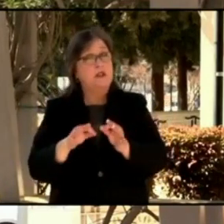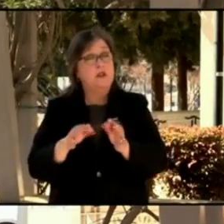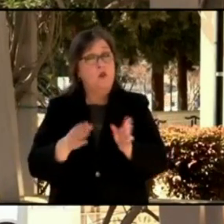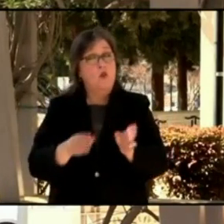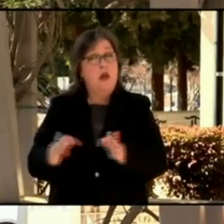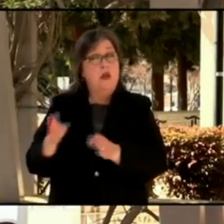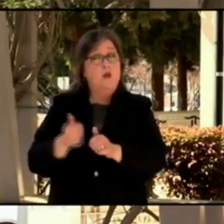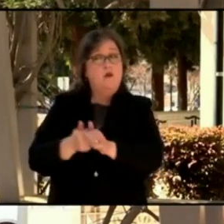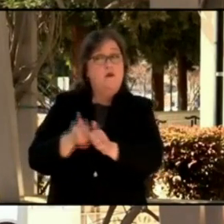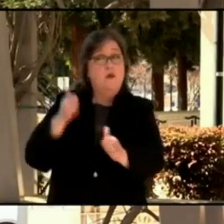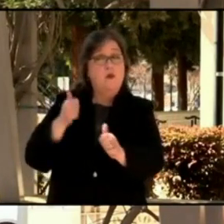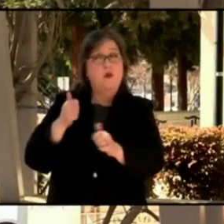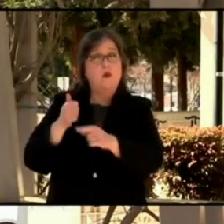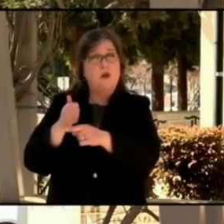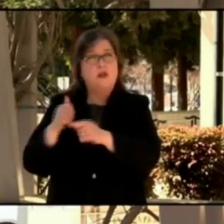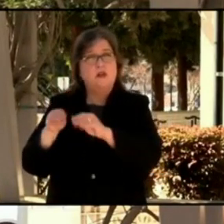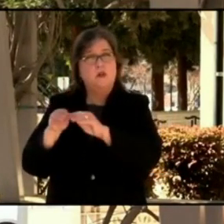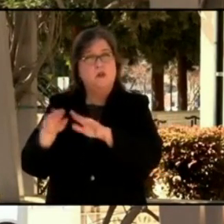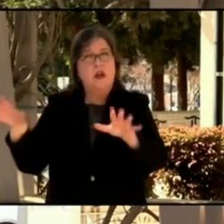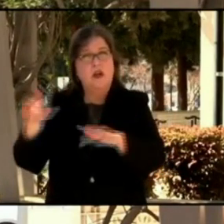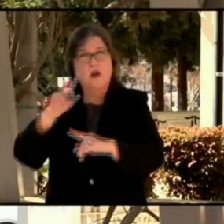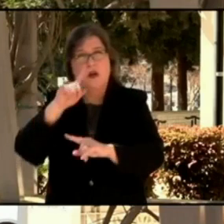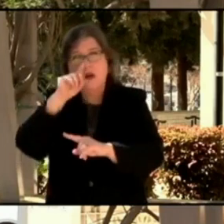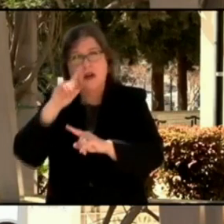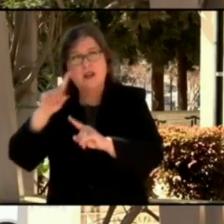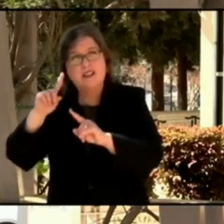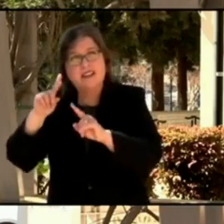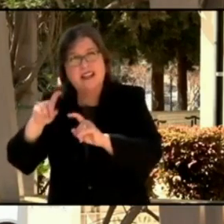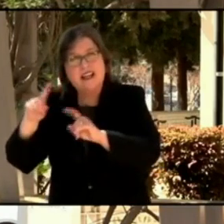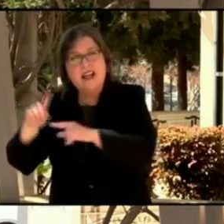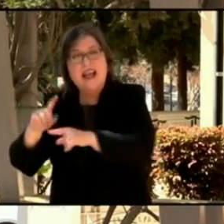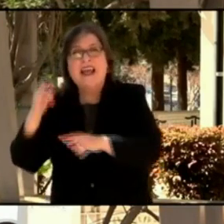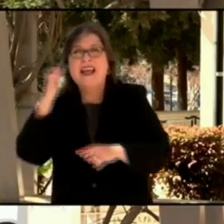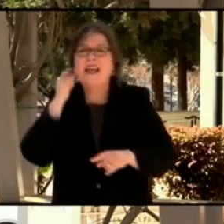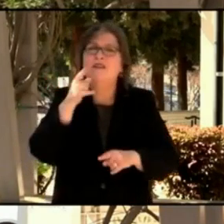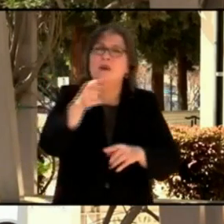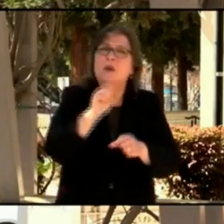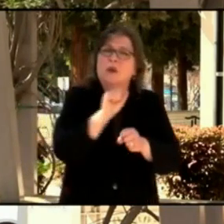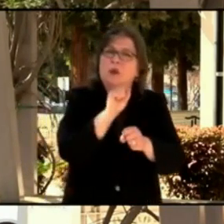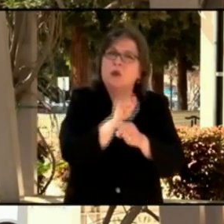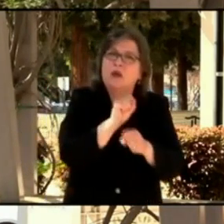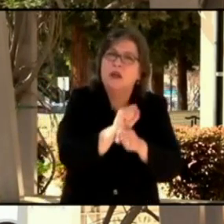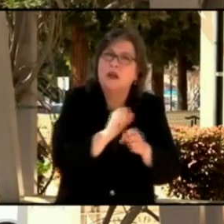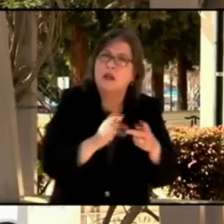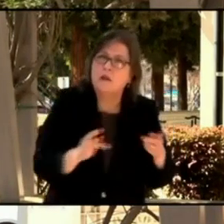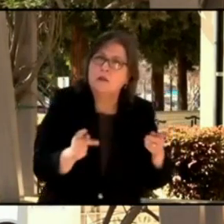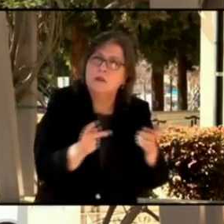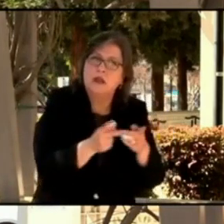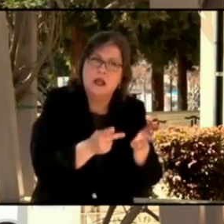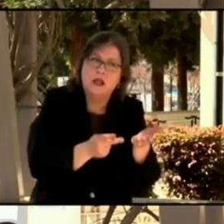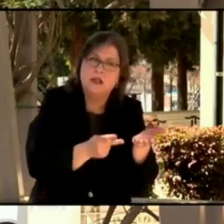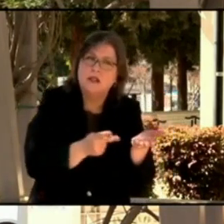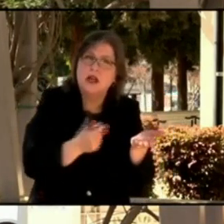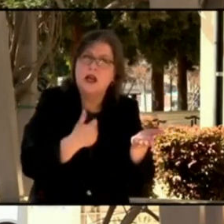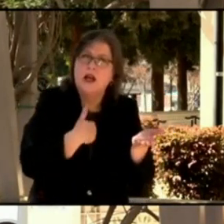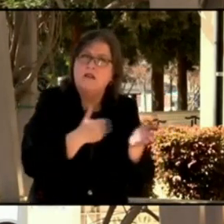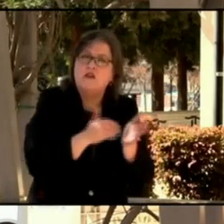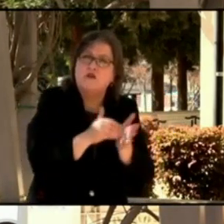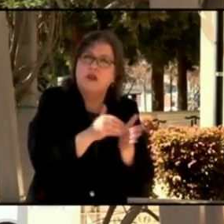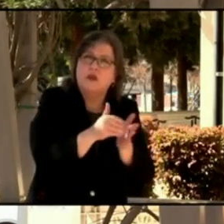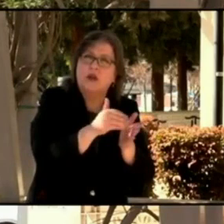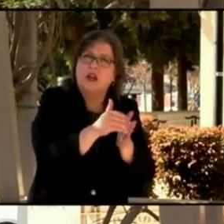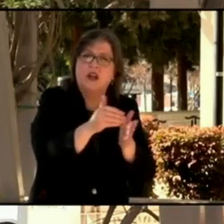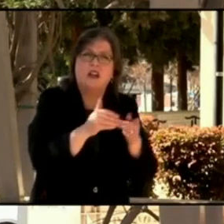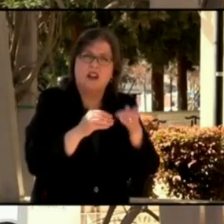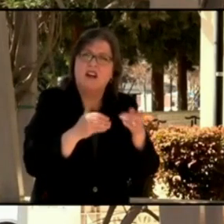So if you are working somewhere where you have frequent exposure to the public, you have frequent